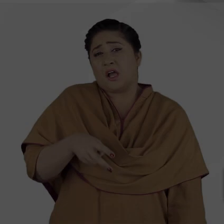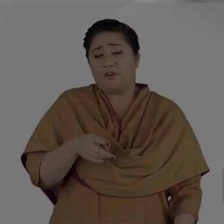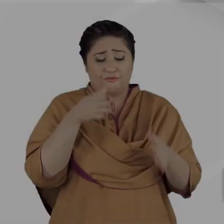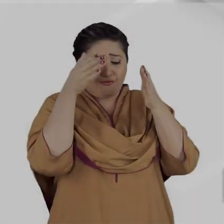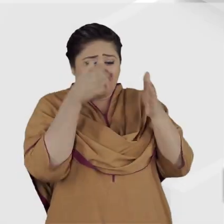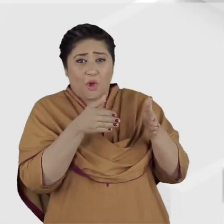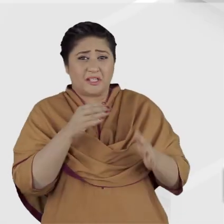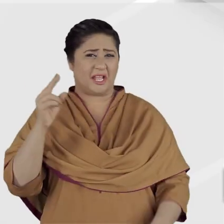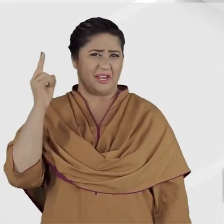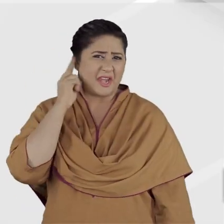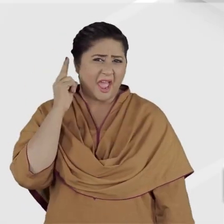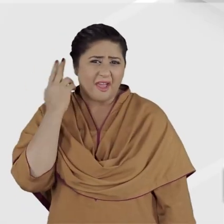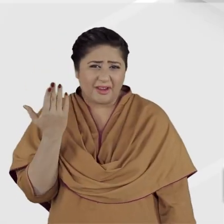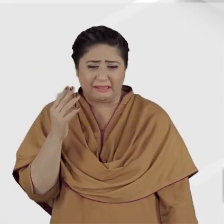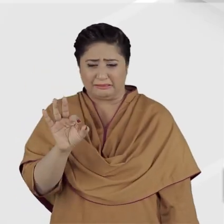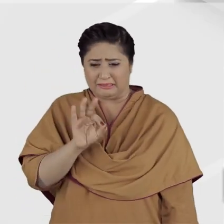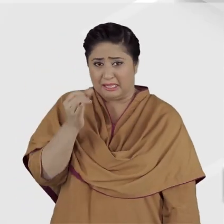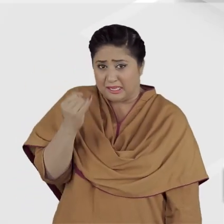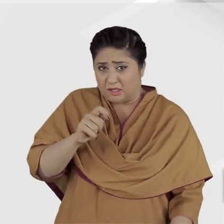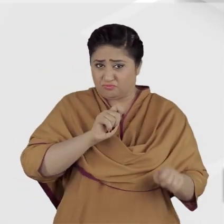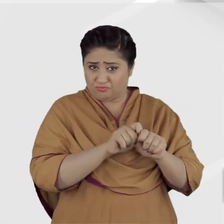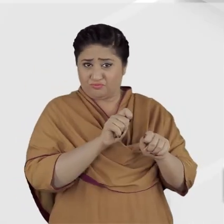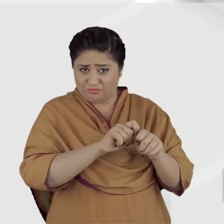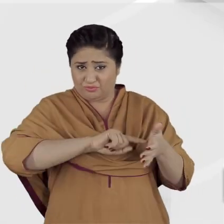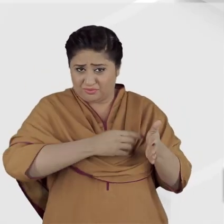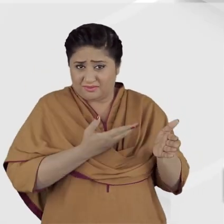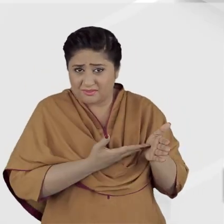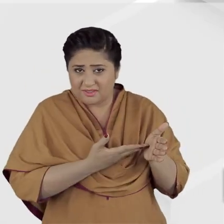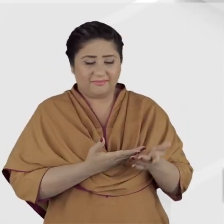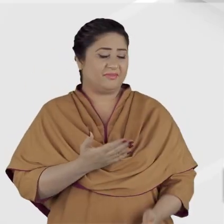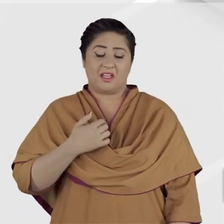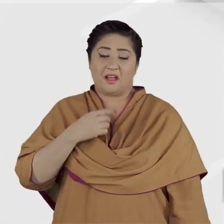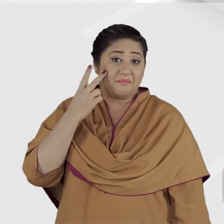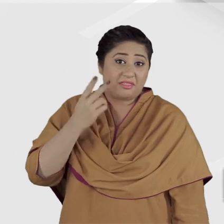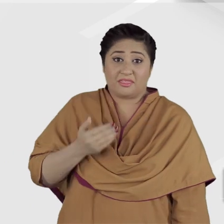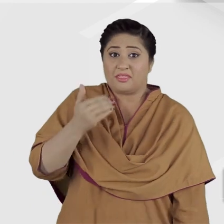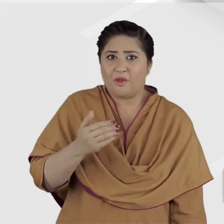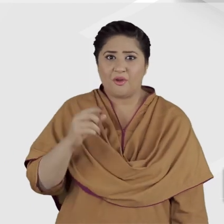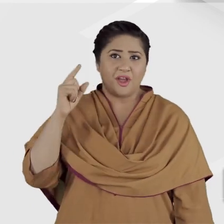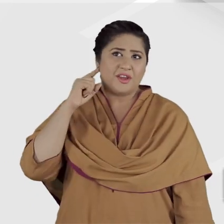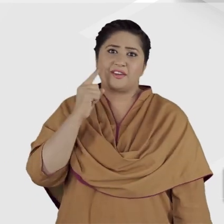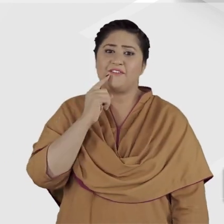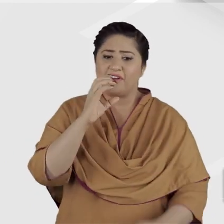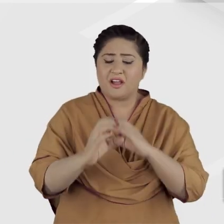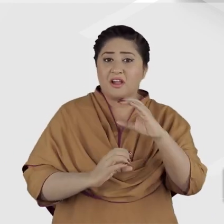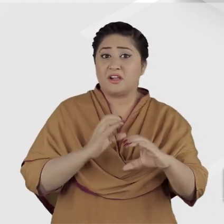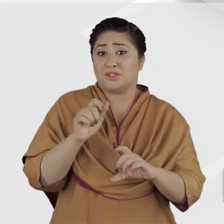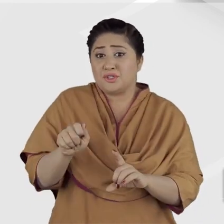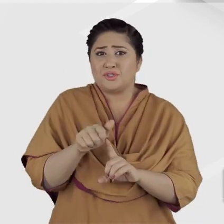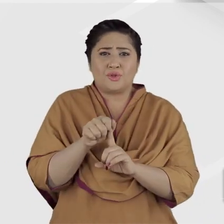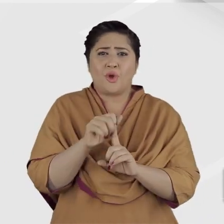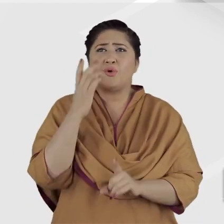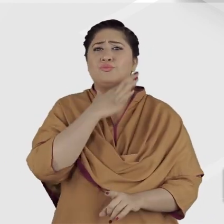Instead of focusing on deafness as a defect to be fixed, we will take a look at the unique deaf culture